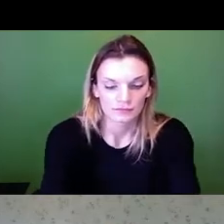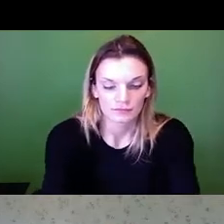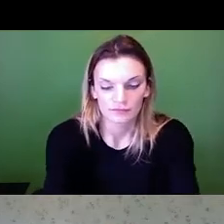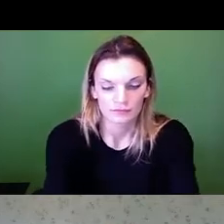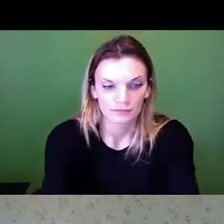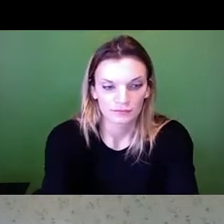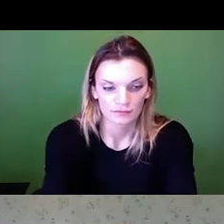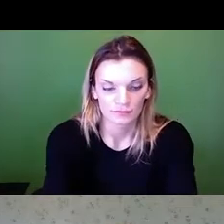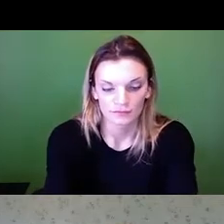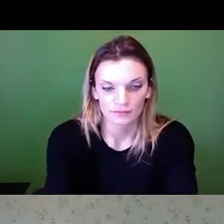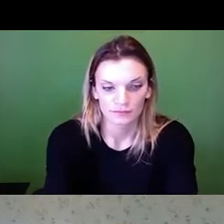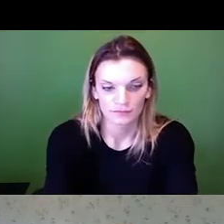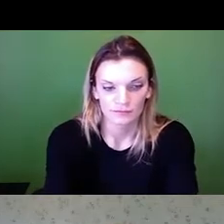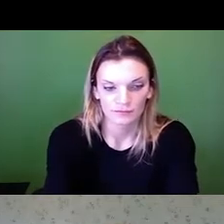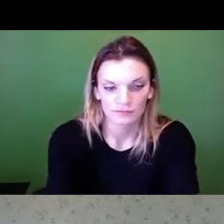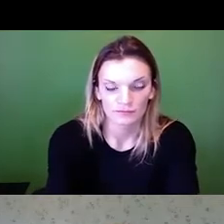slide.